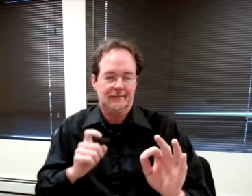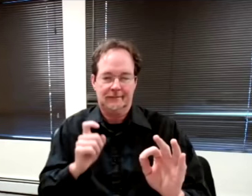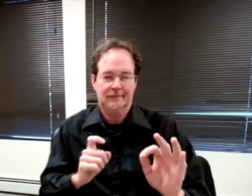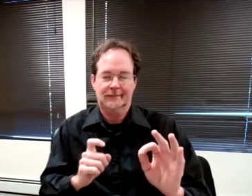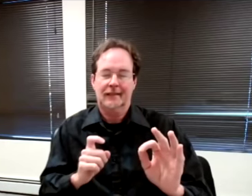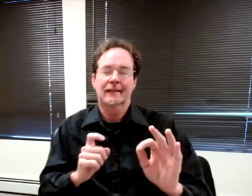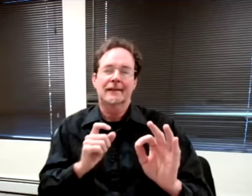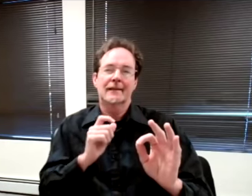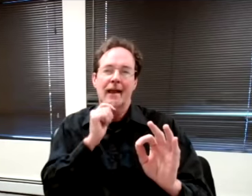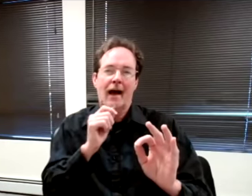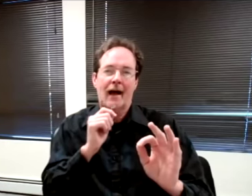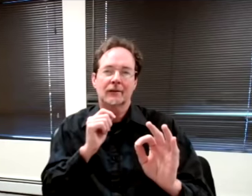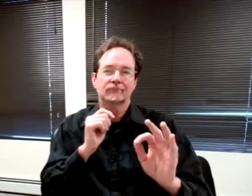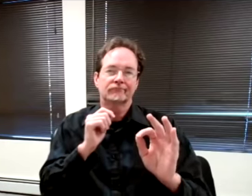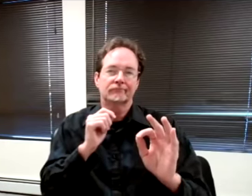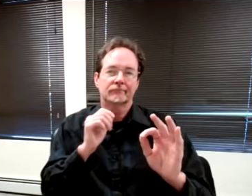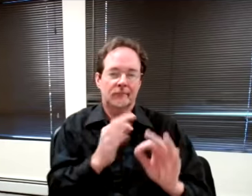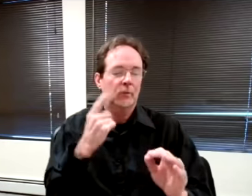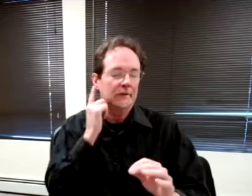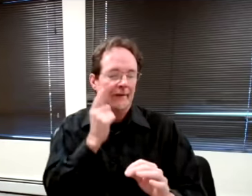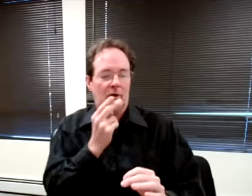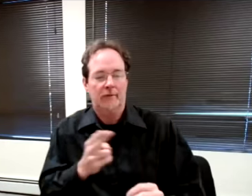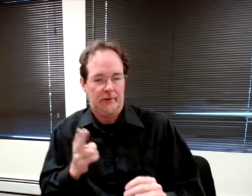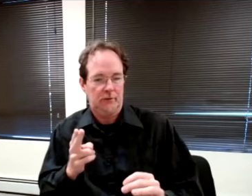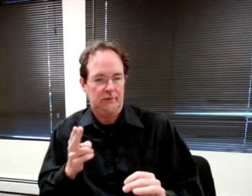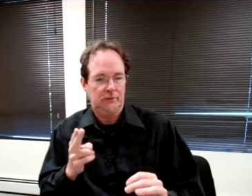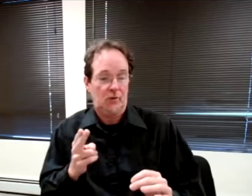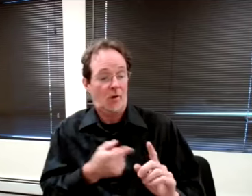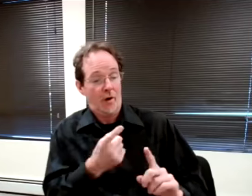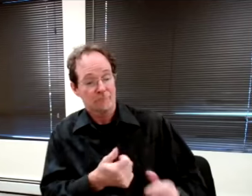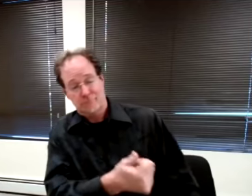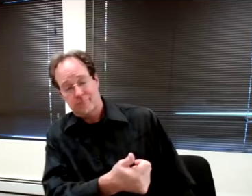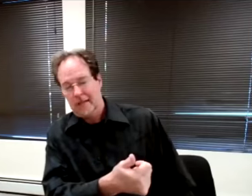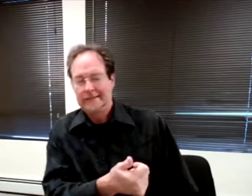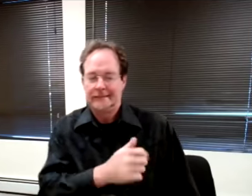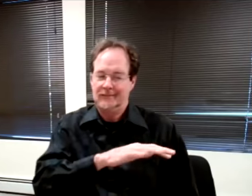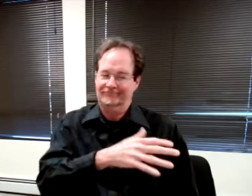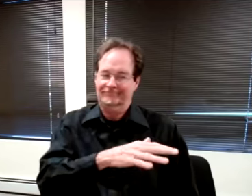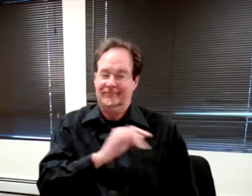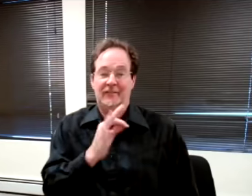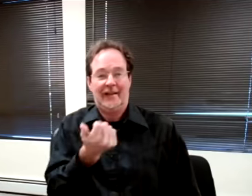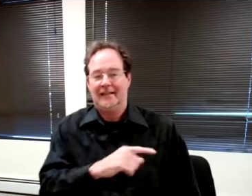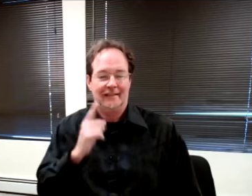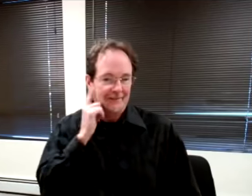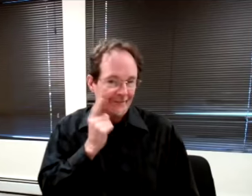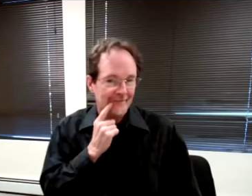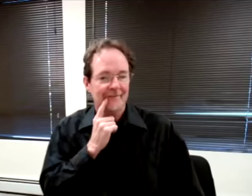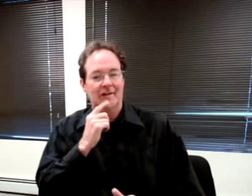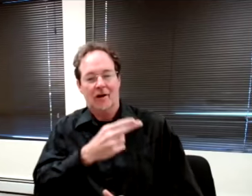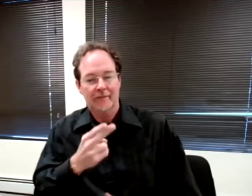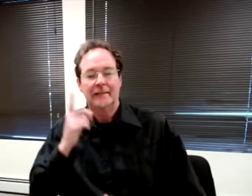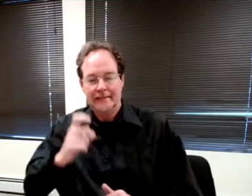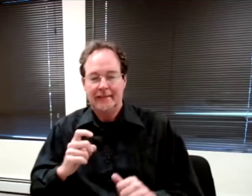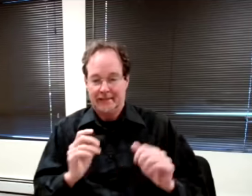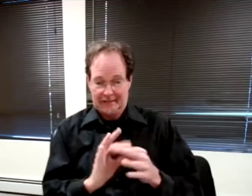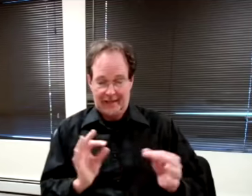people. So if you do have any attendees who need captions as